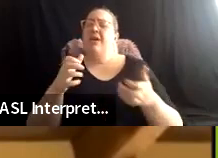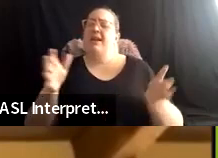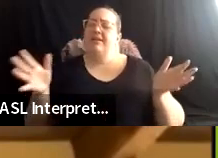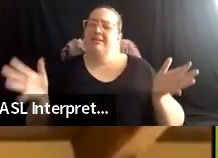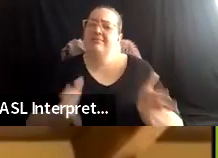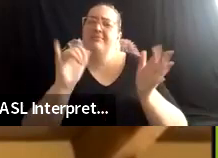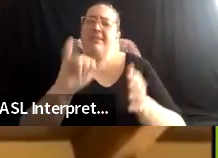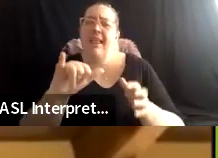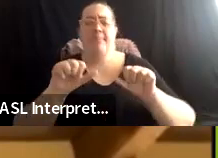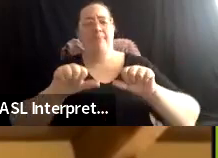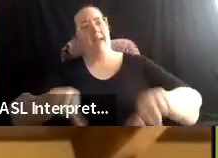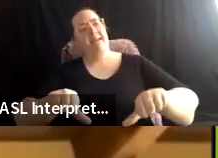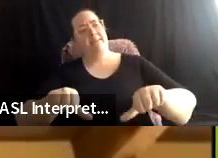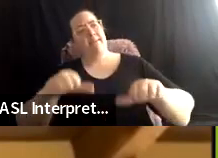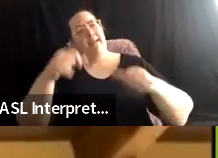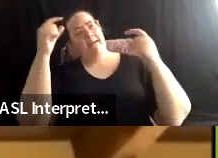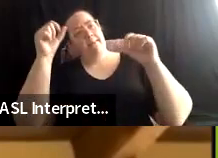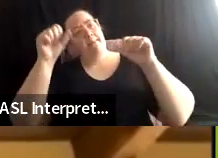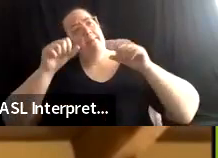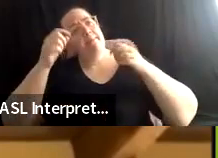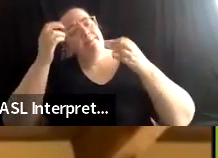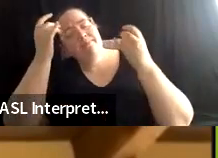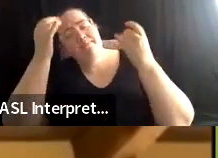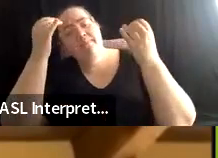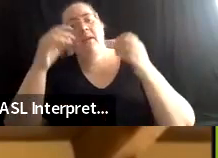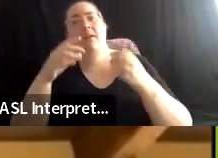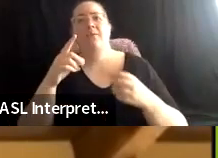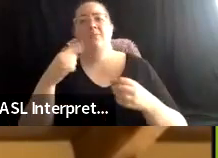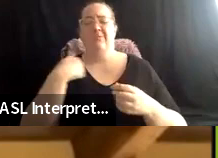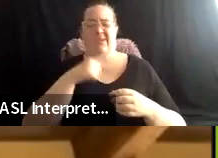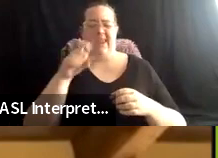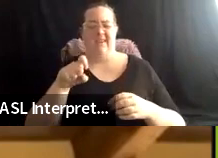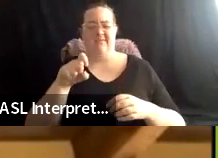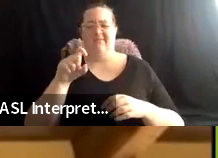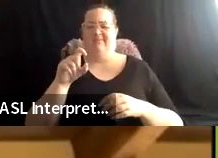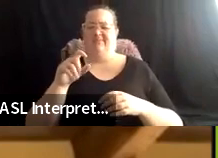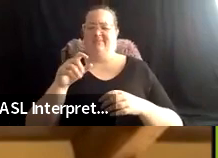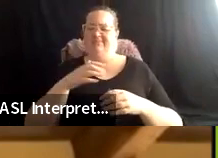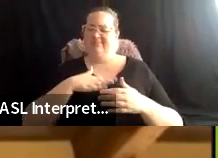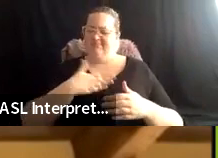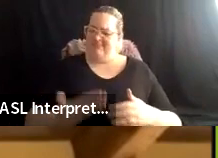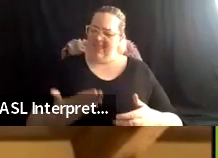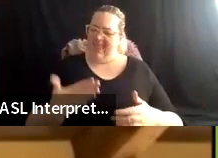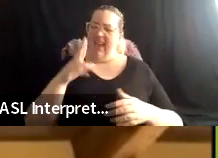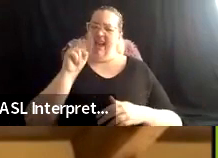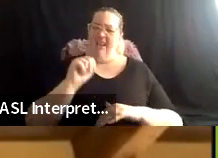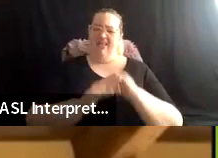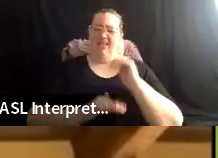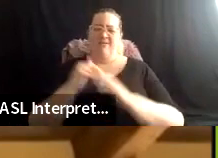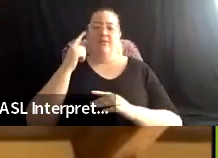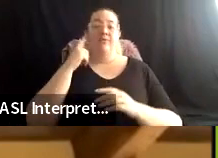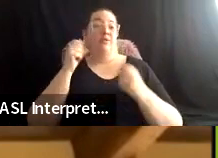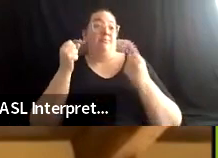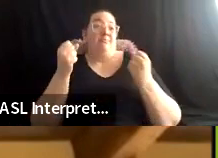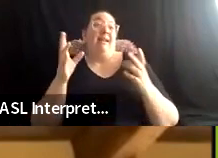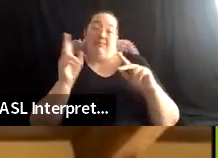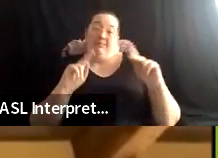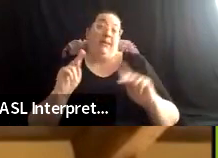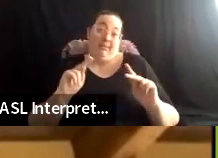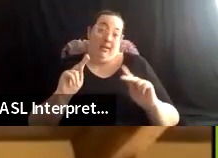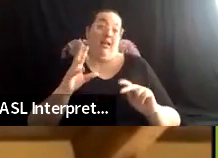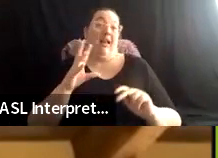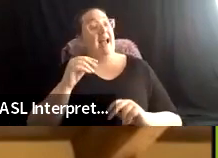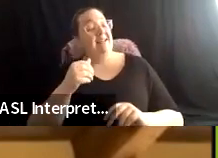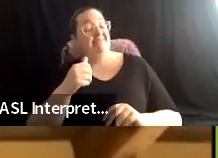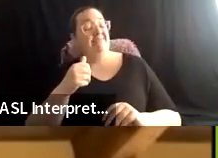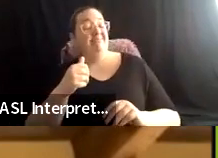we have to hold this place that might be uncomfortable for a lot of people. And certainly at moments will be very uncomfortable for ourselves. We